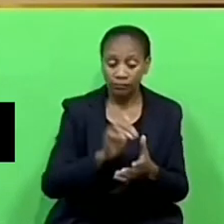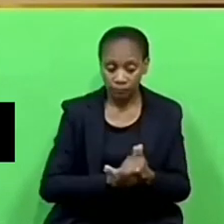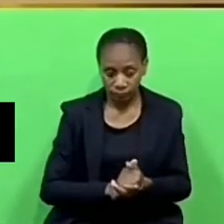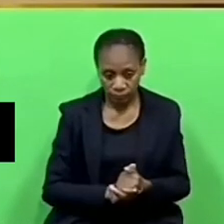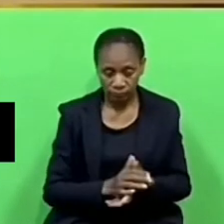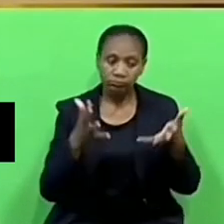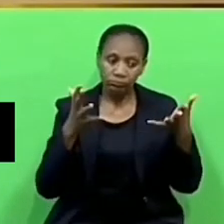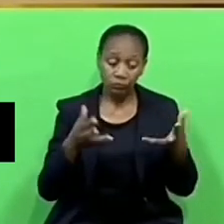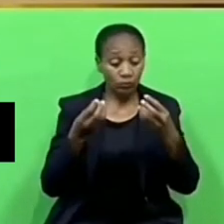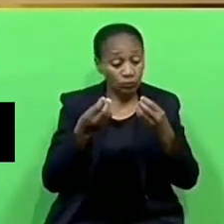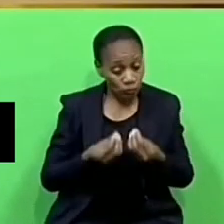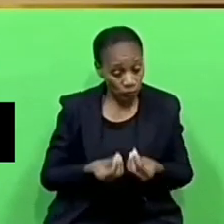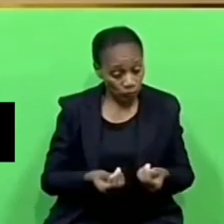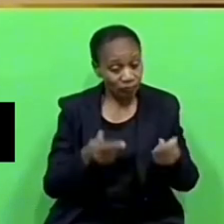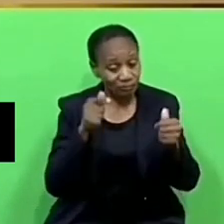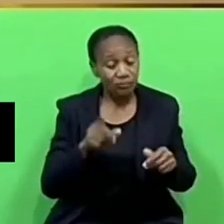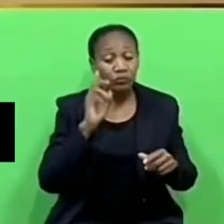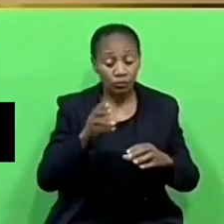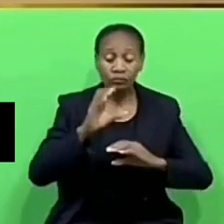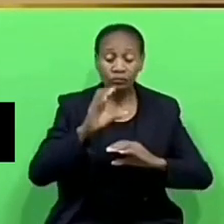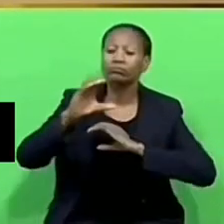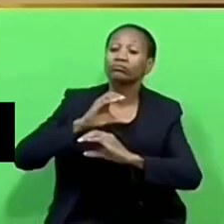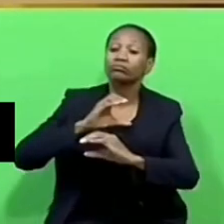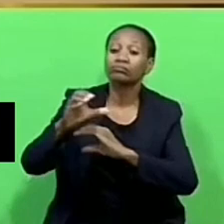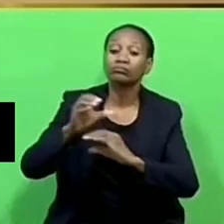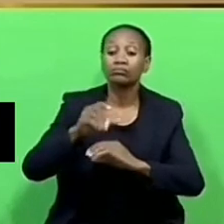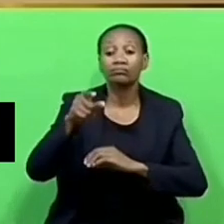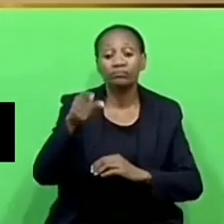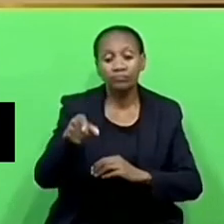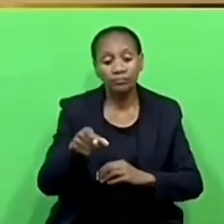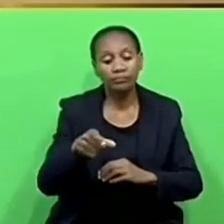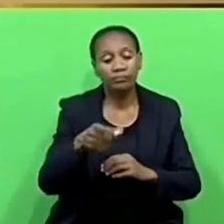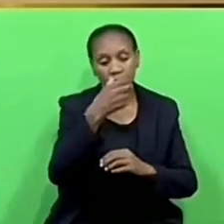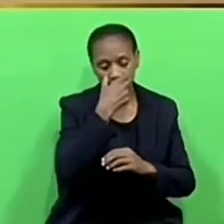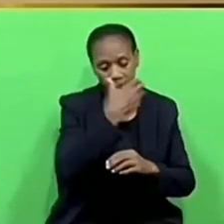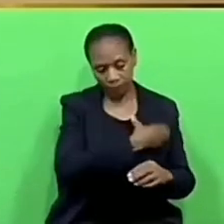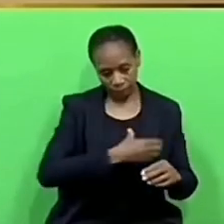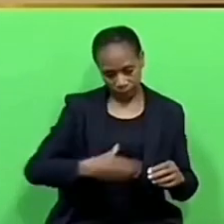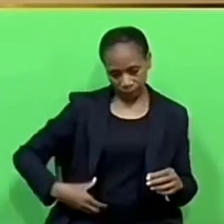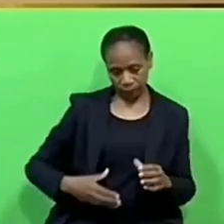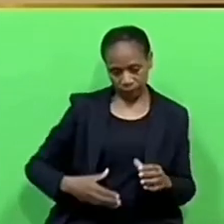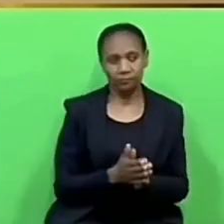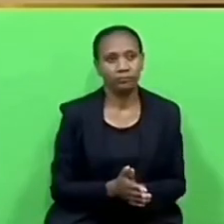This resolution will be communicated to His Excellency the President.